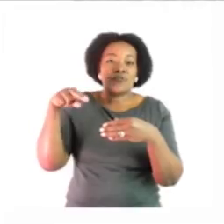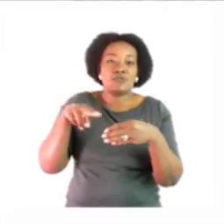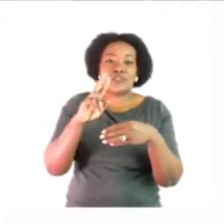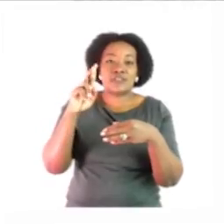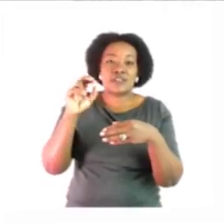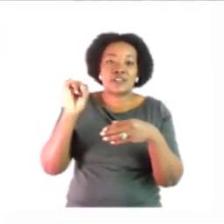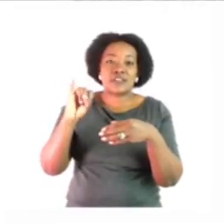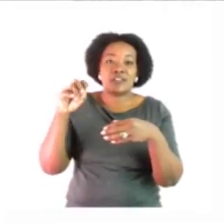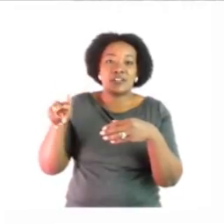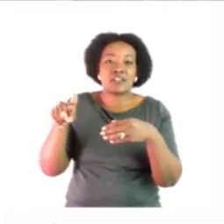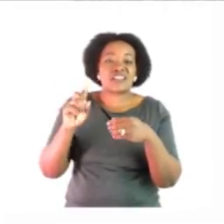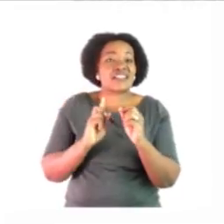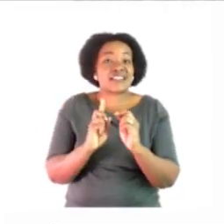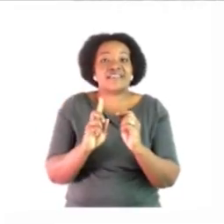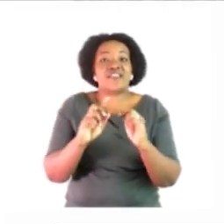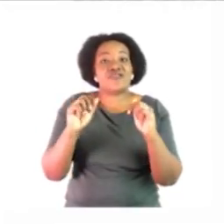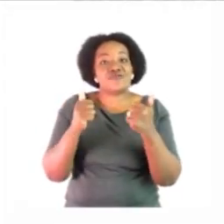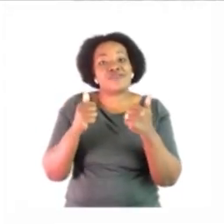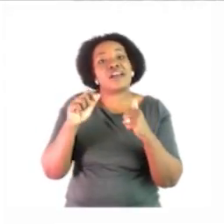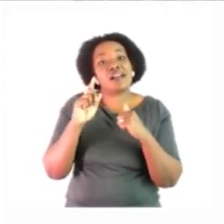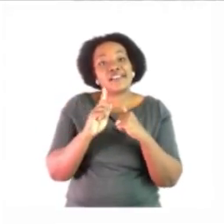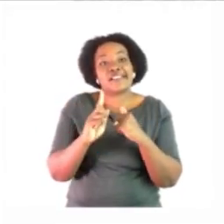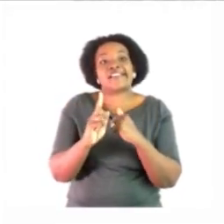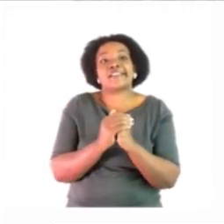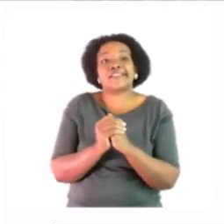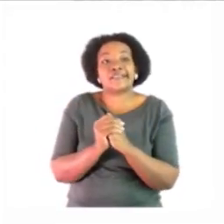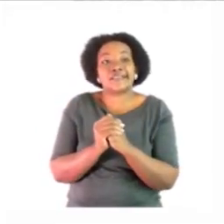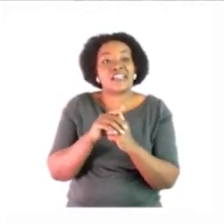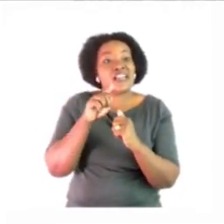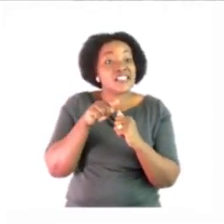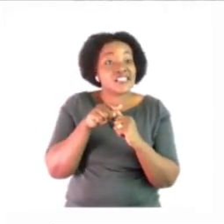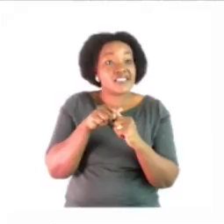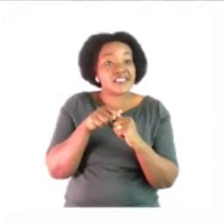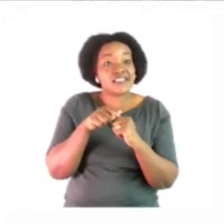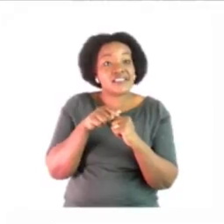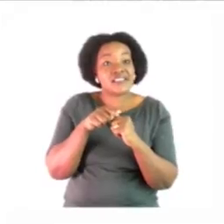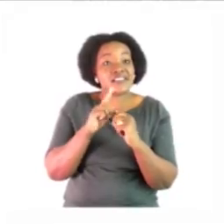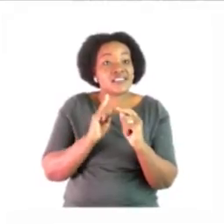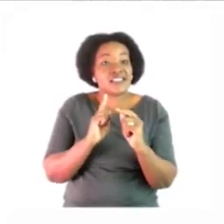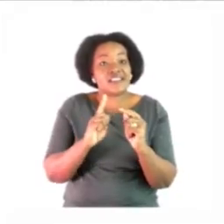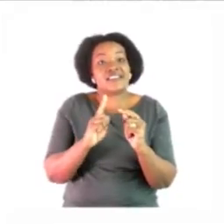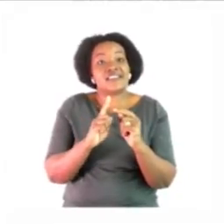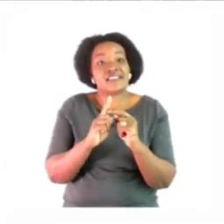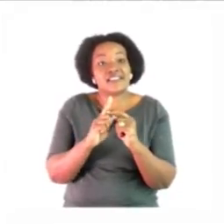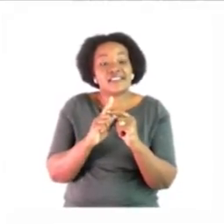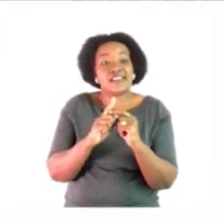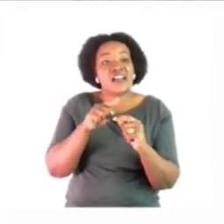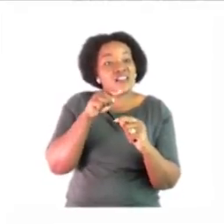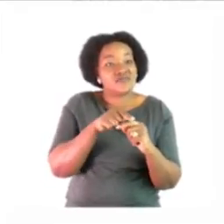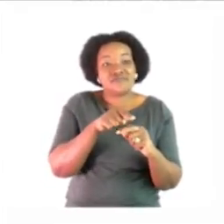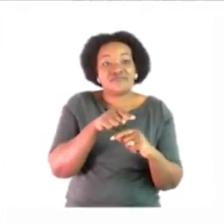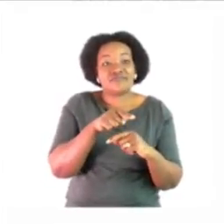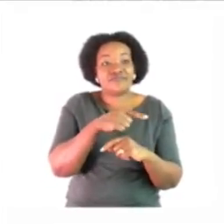and after reading the passage we are going to look at the questions below and then we have to answer them as well let us read